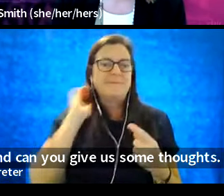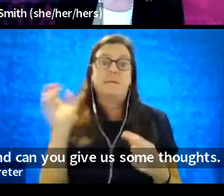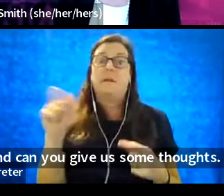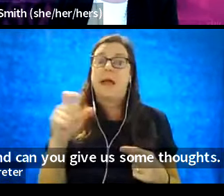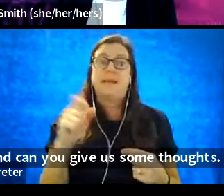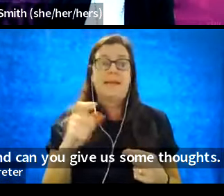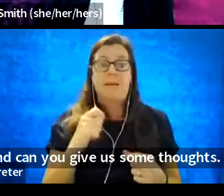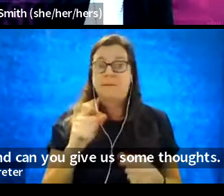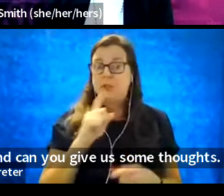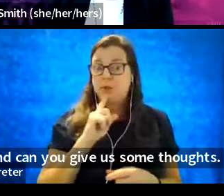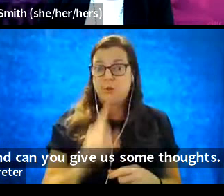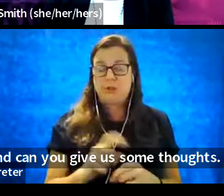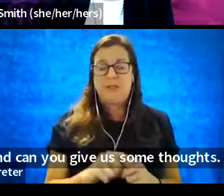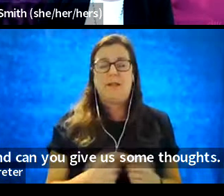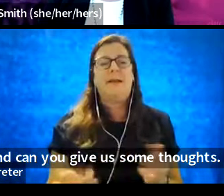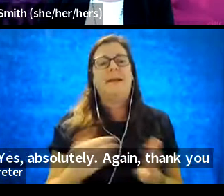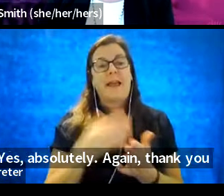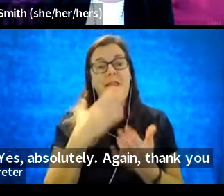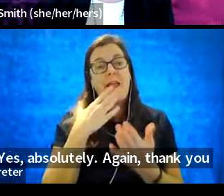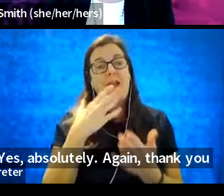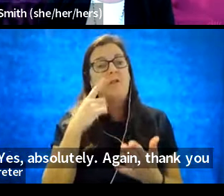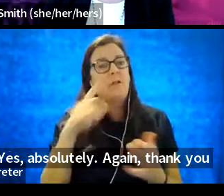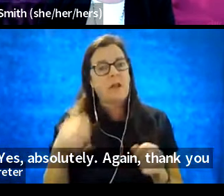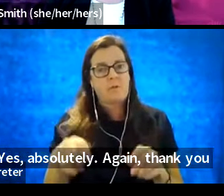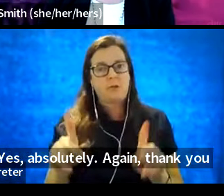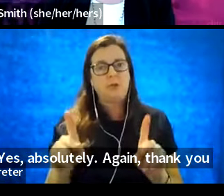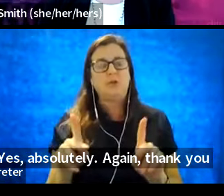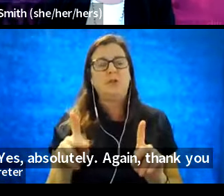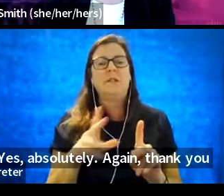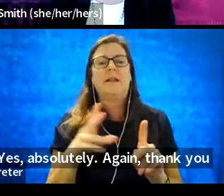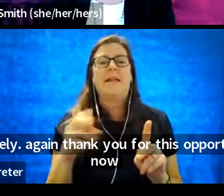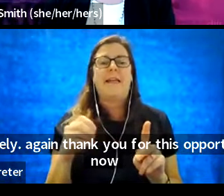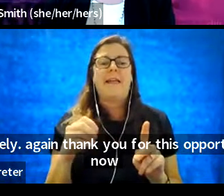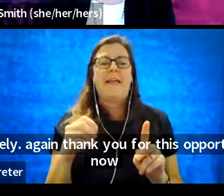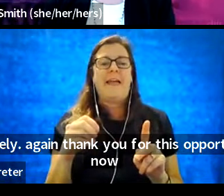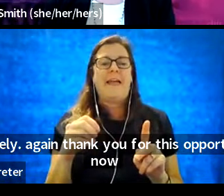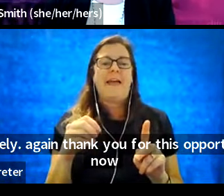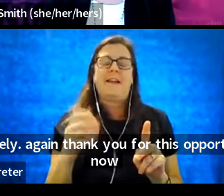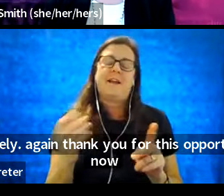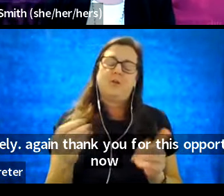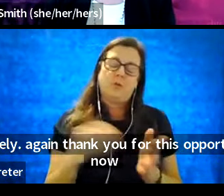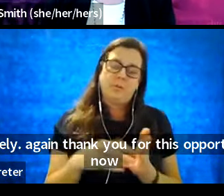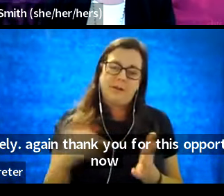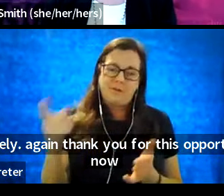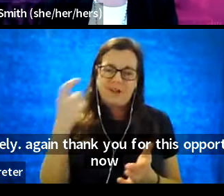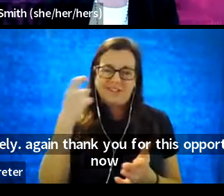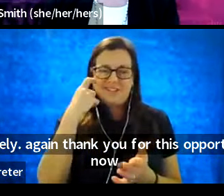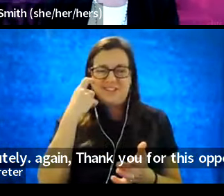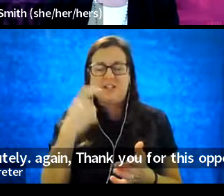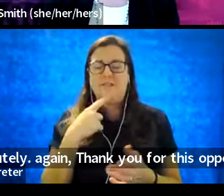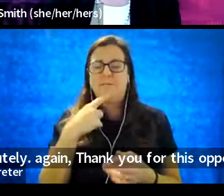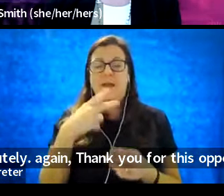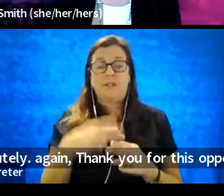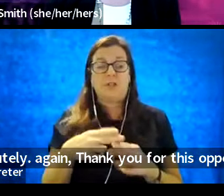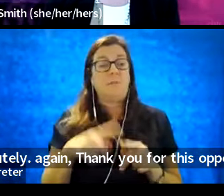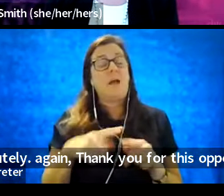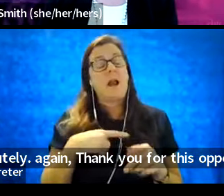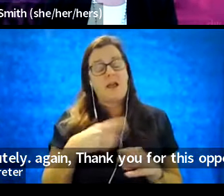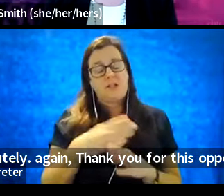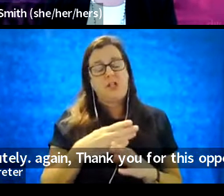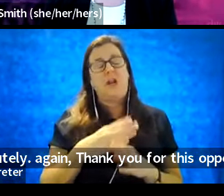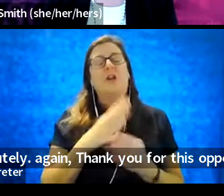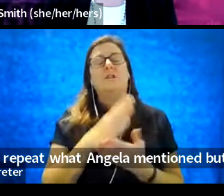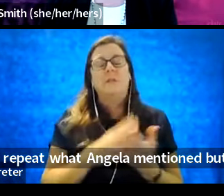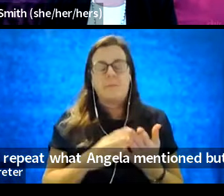Yes, absolutely. Again, thank you for this opportunity. And not to repeat what Angela mentioned, but I shared some of the